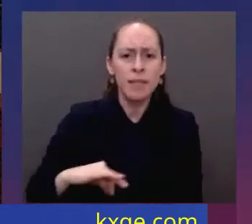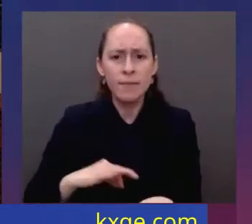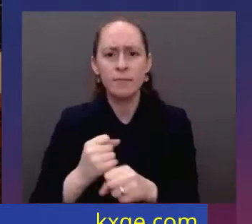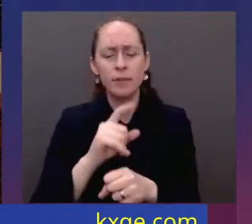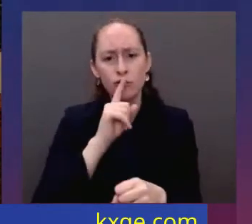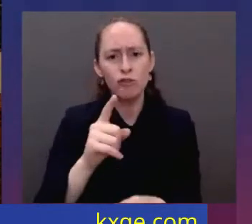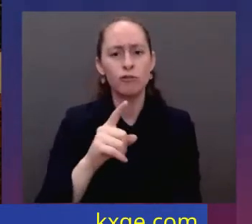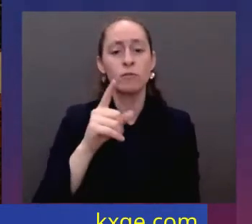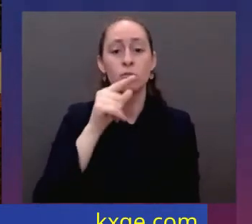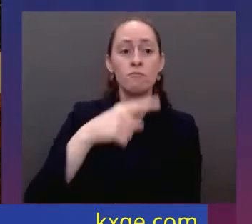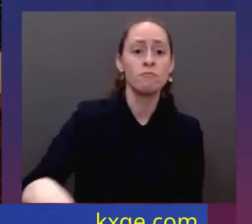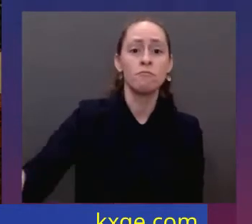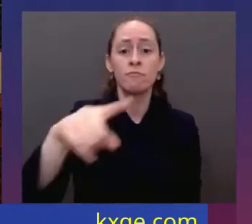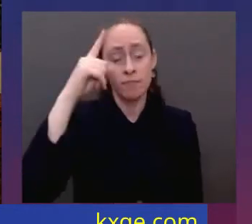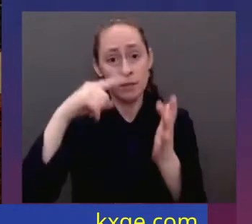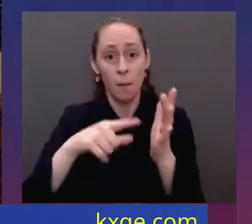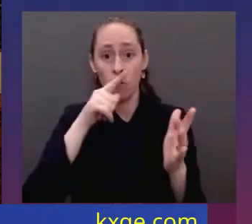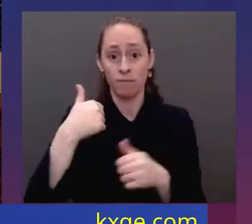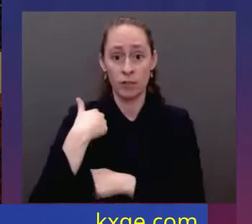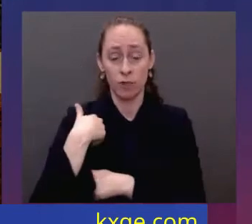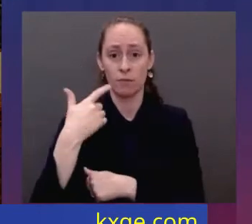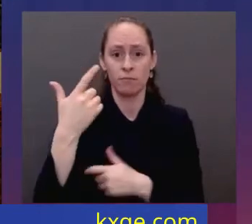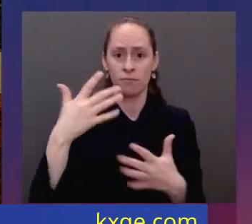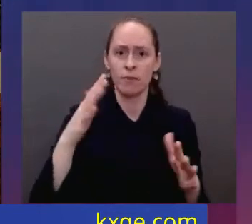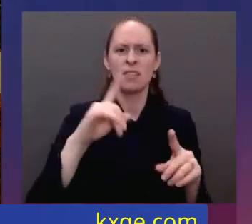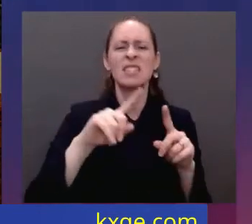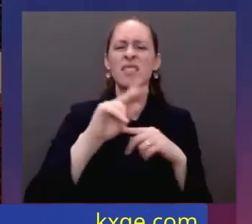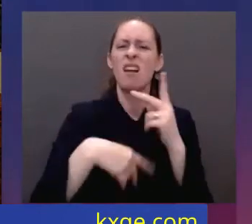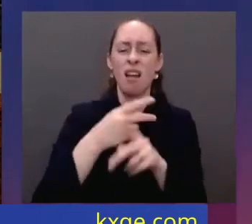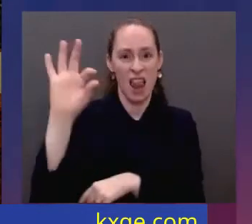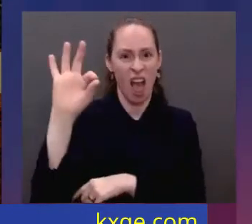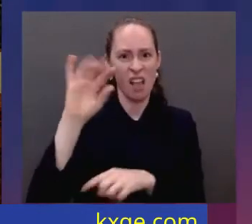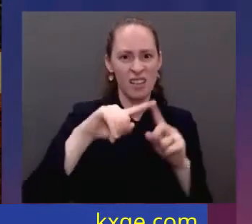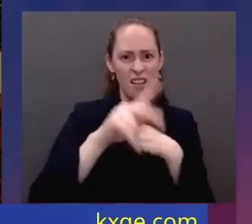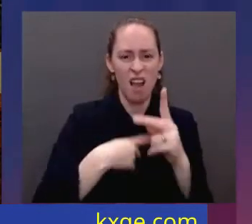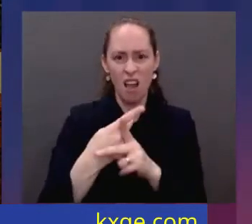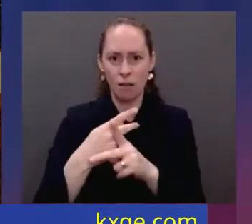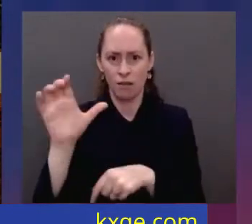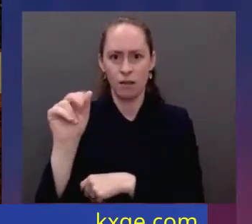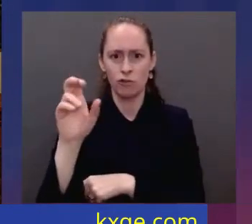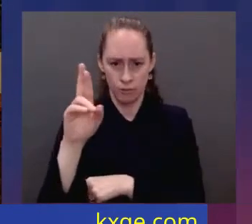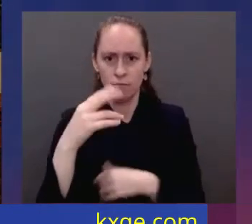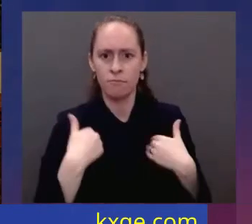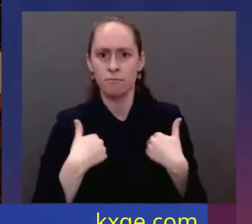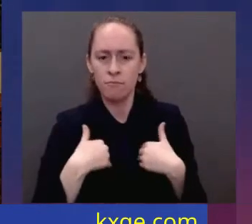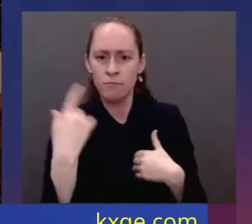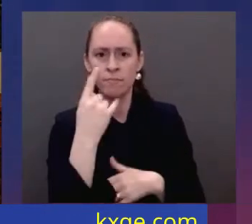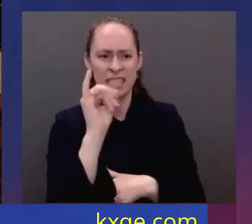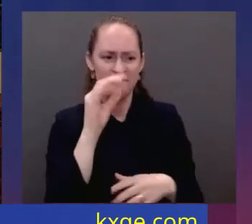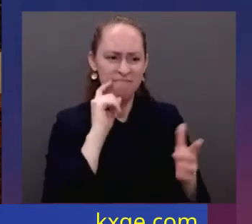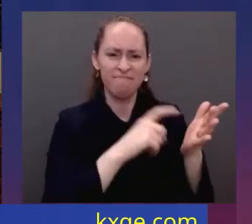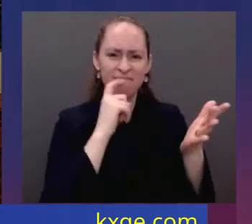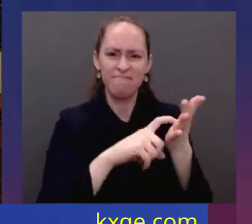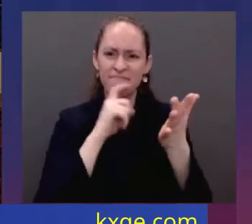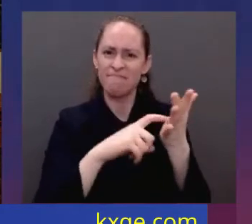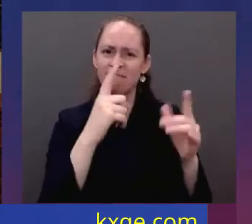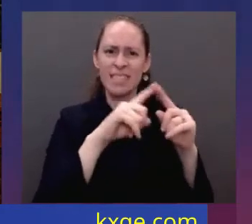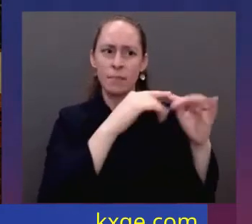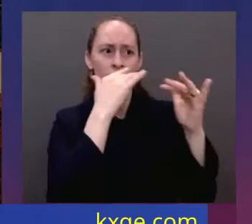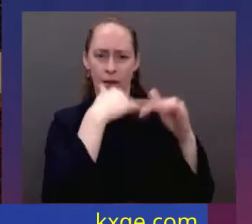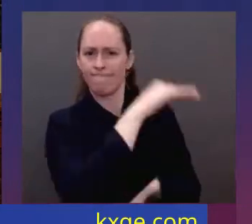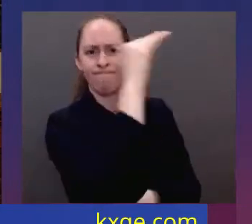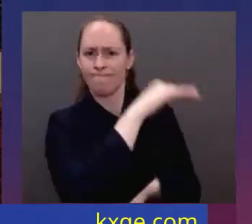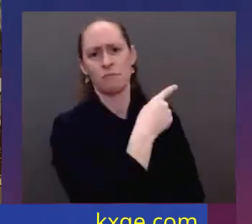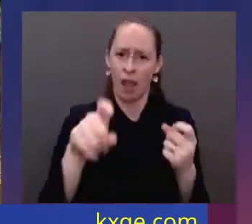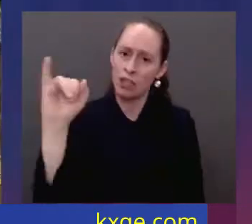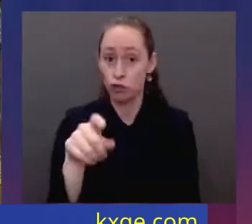-respiratory cancers. I'm also calling on Congress to pass a law to make sure veterans devastated by toxic exposure in Iraq and Afghanistan finally get the benefits of the comprehensive health care they